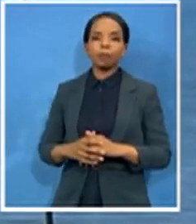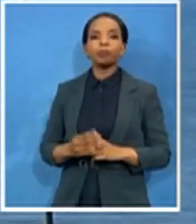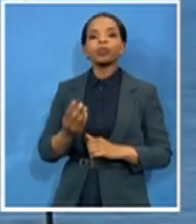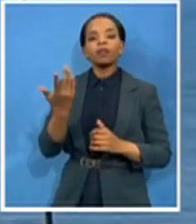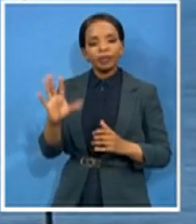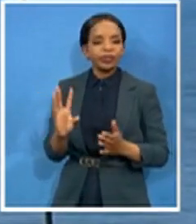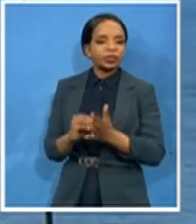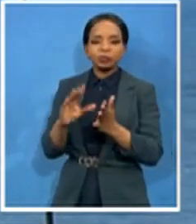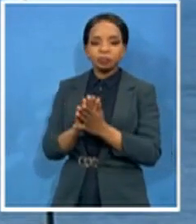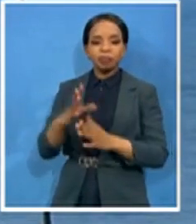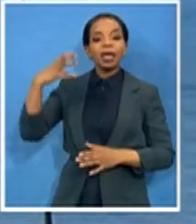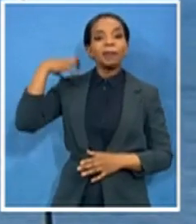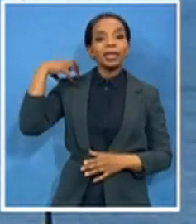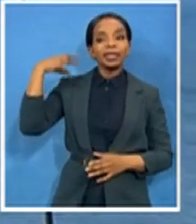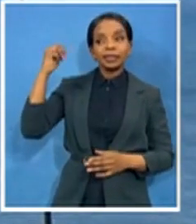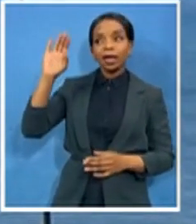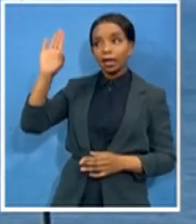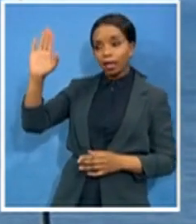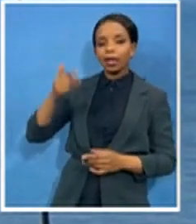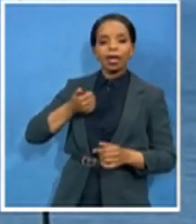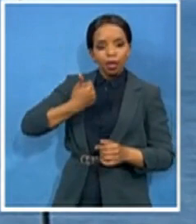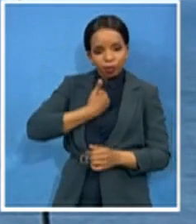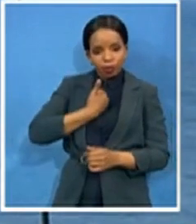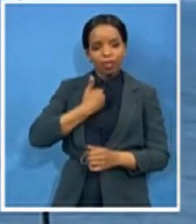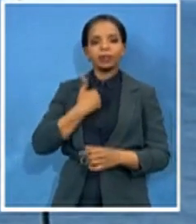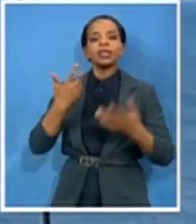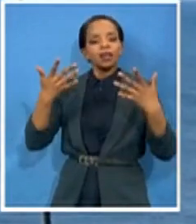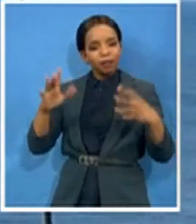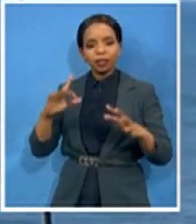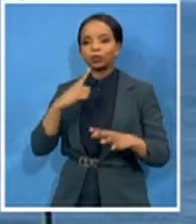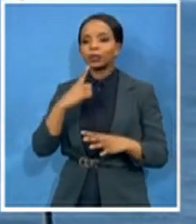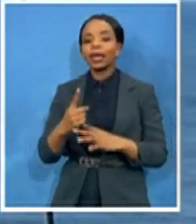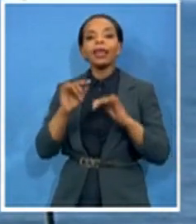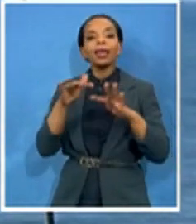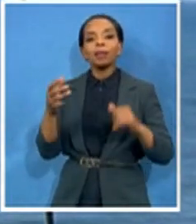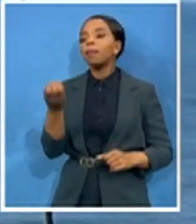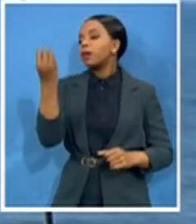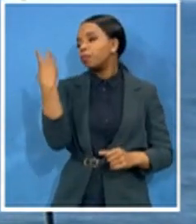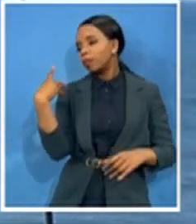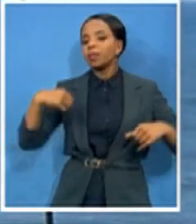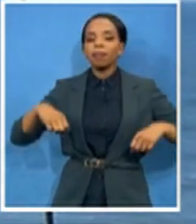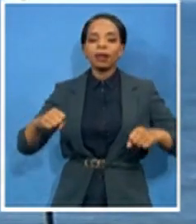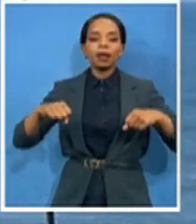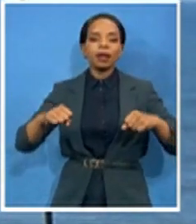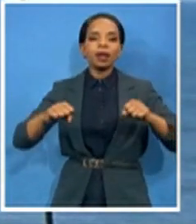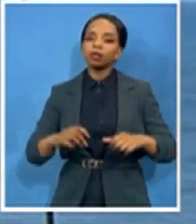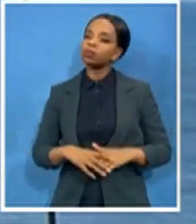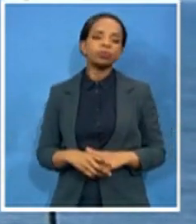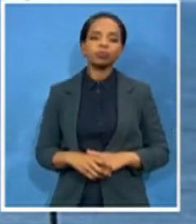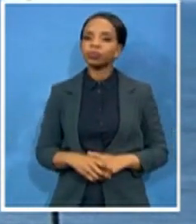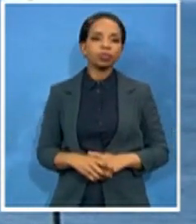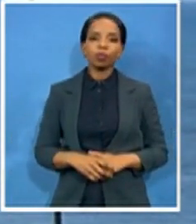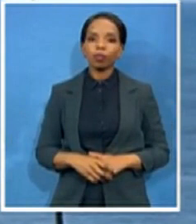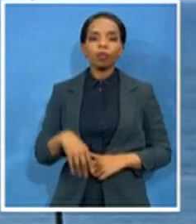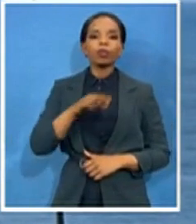can't transport patients on the motorbike. We accepted that guidance because it was in law and in policies and we